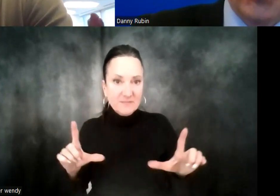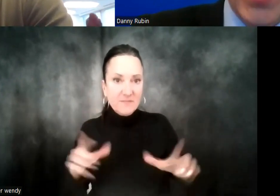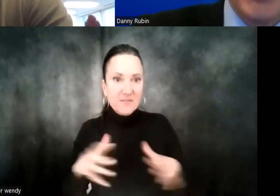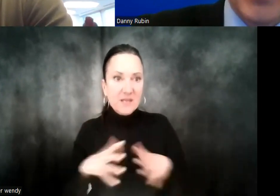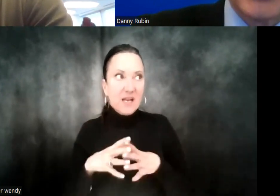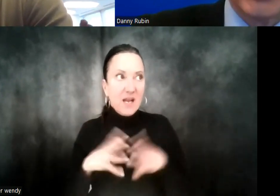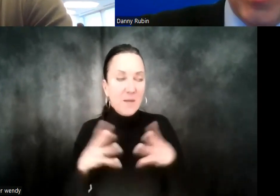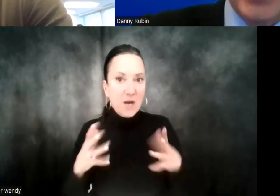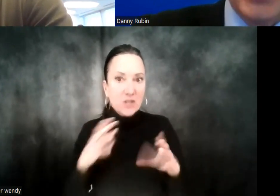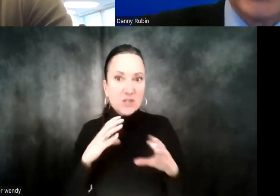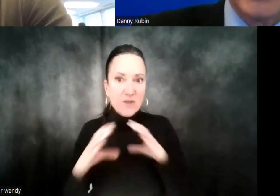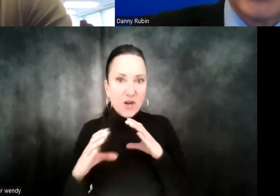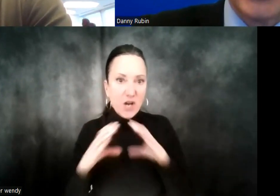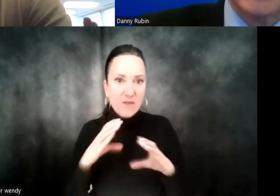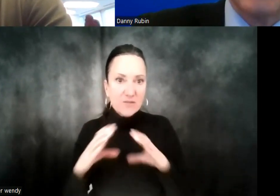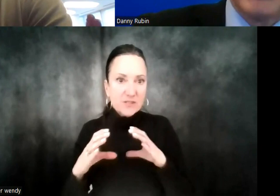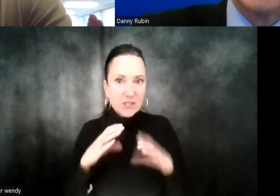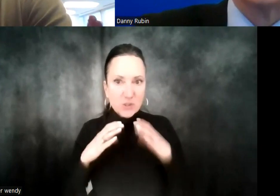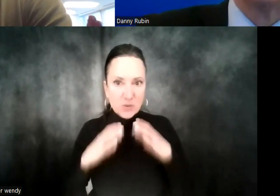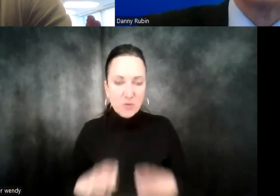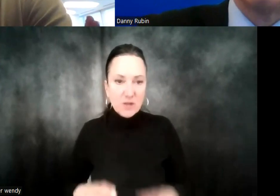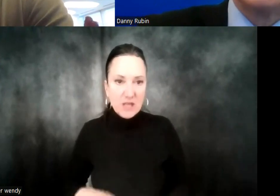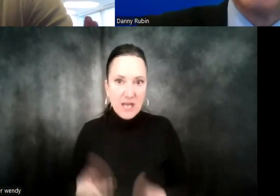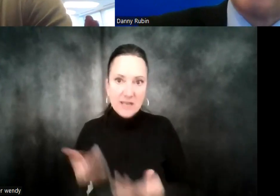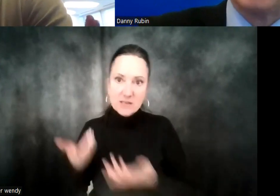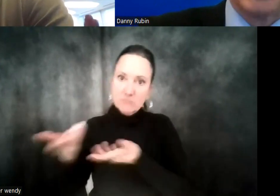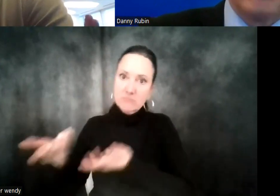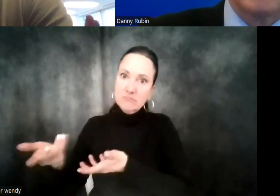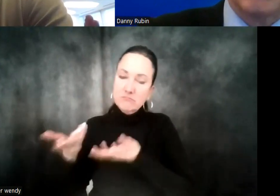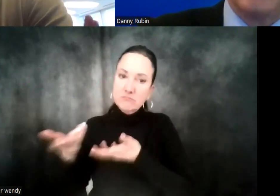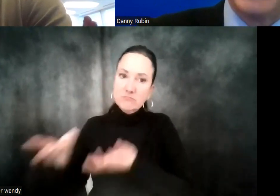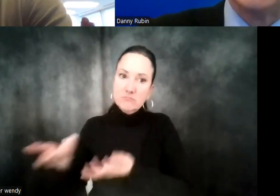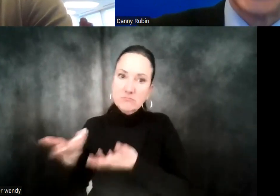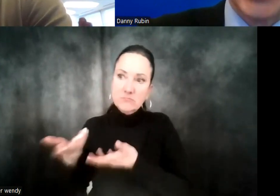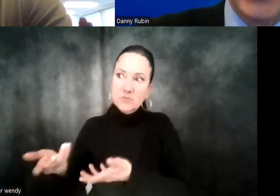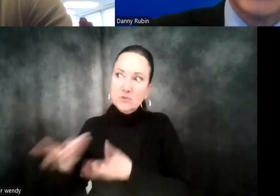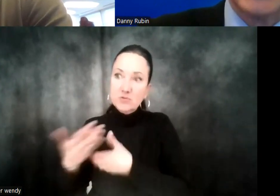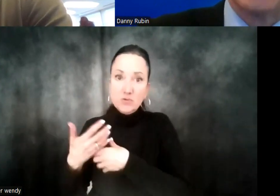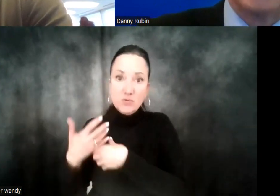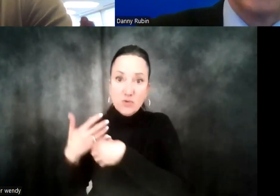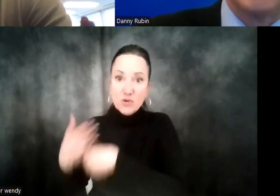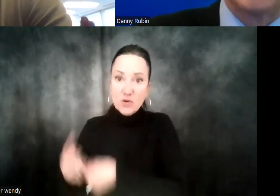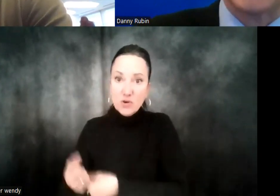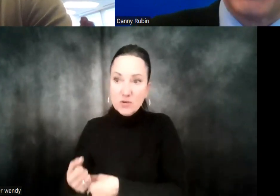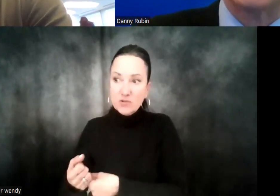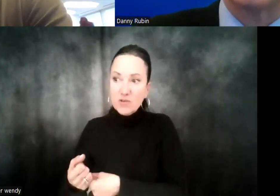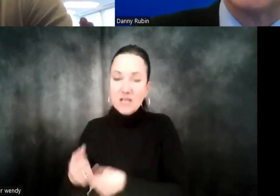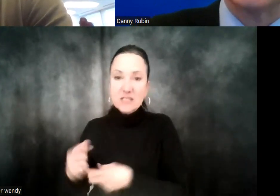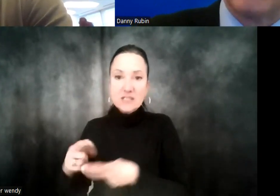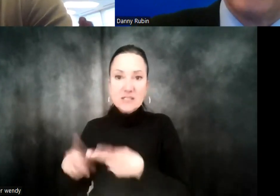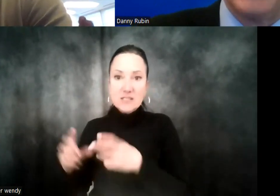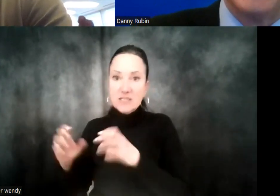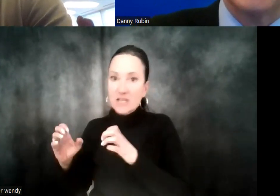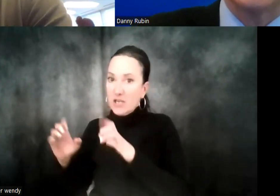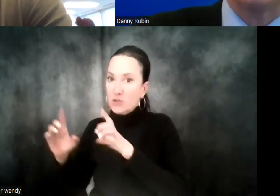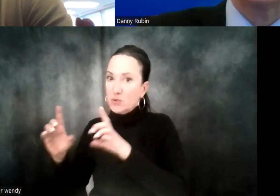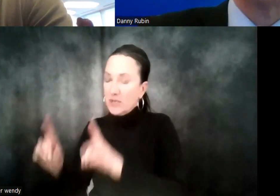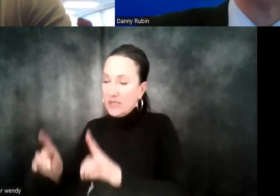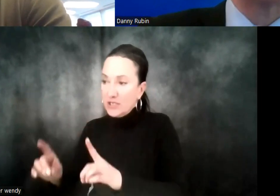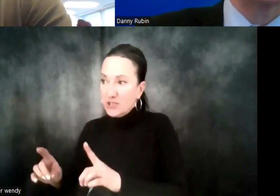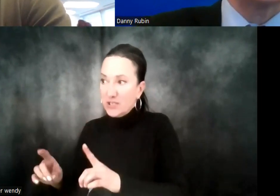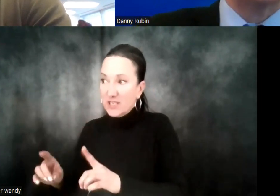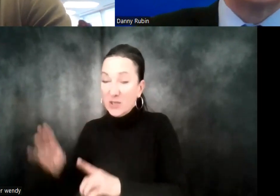it is with these clients, right? To make them feel comfortable, educated on what they're spending money on.